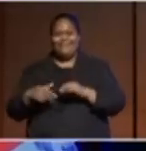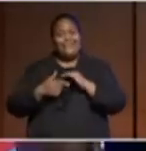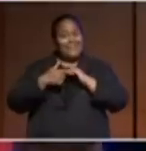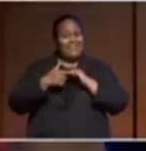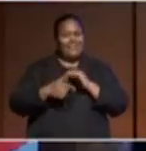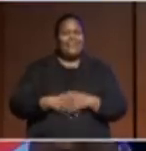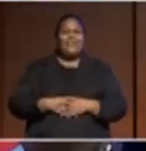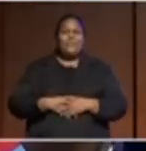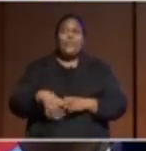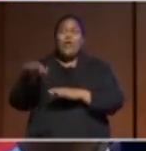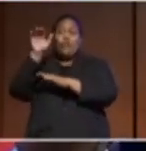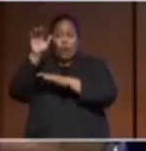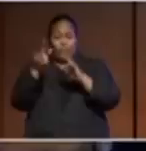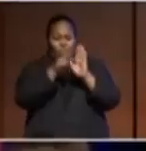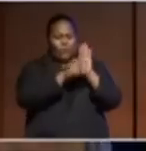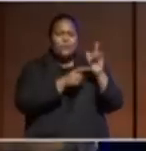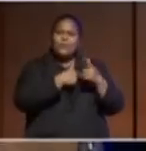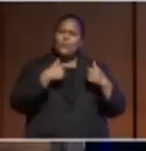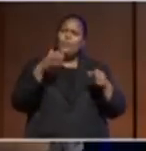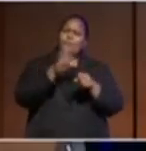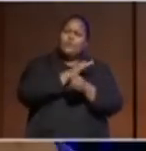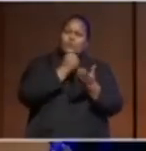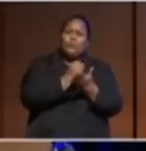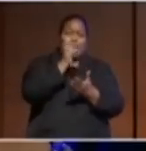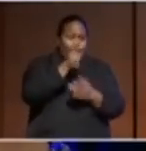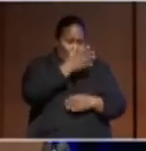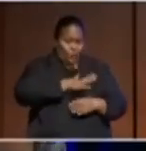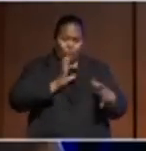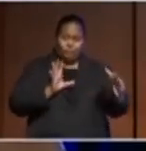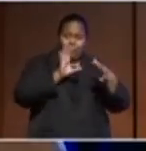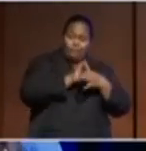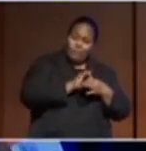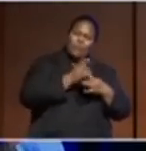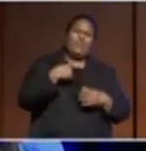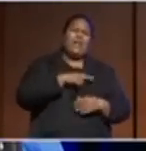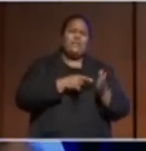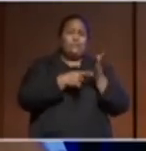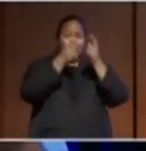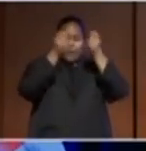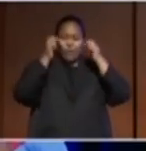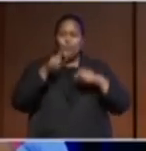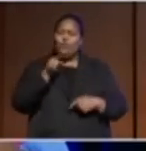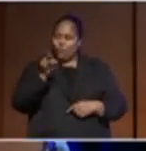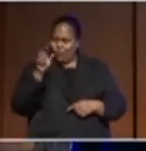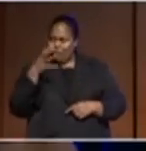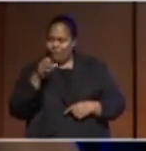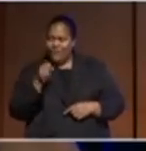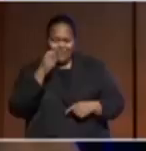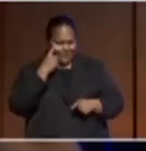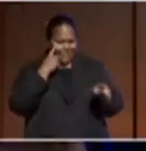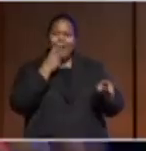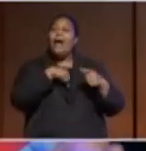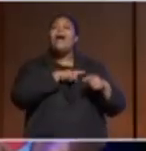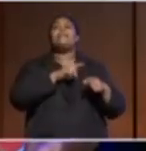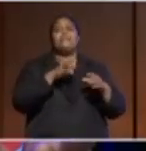in our foreign policy we're insisting that any country that wants to establish ties with Tuvalu, they must recognize that our statehood is permanent and also